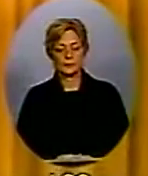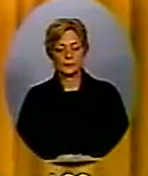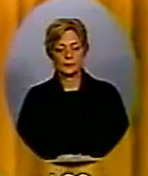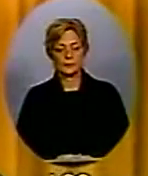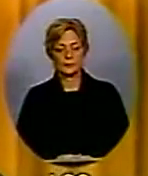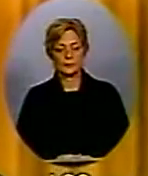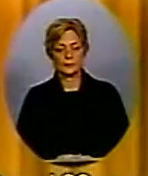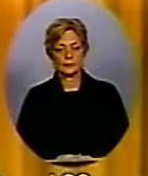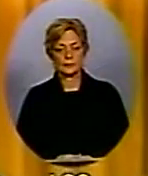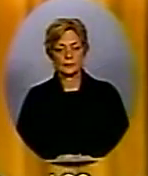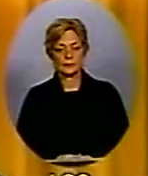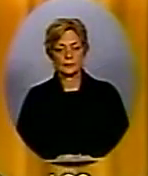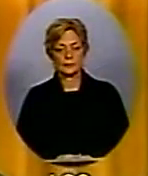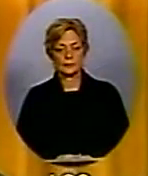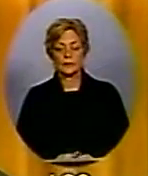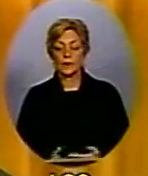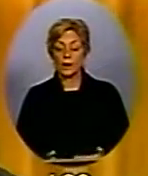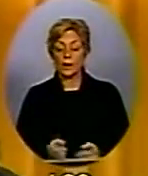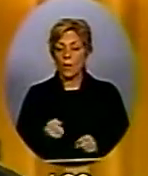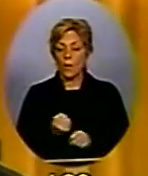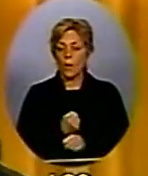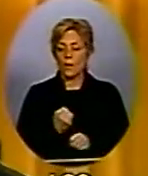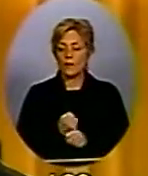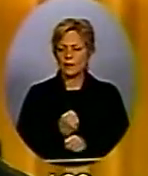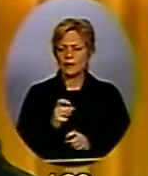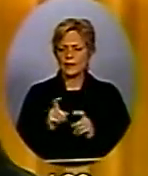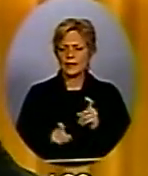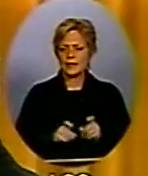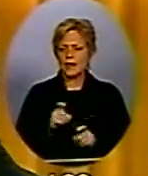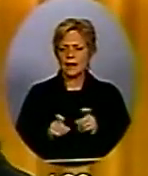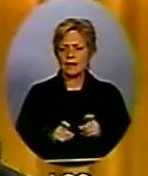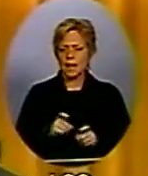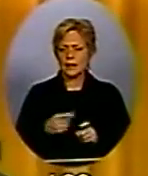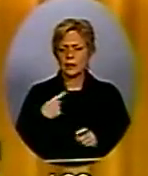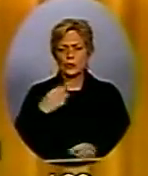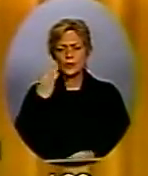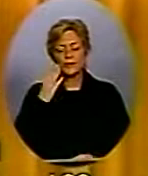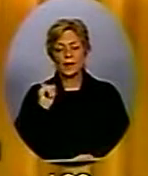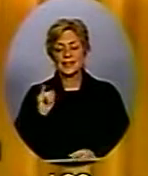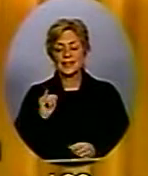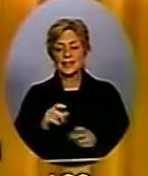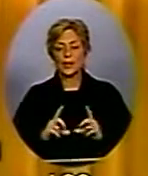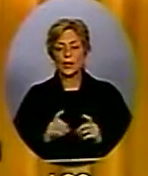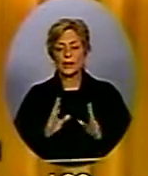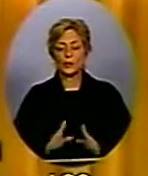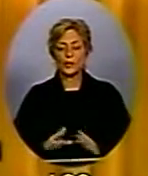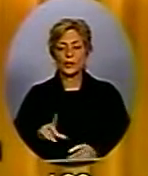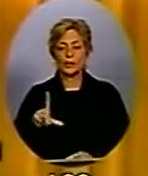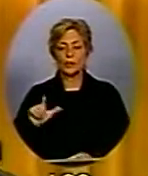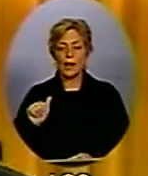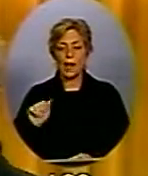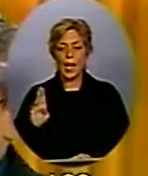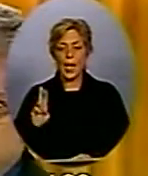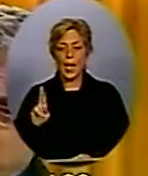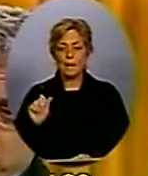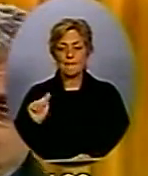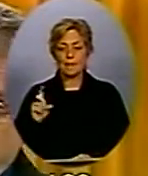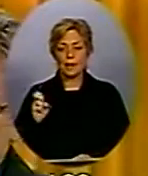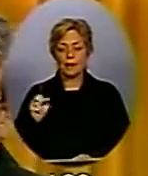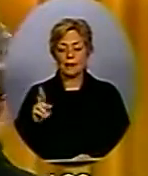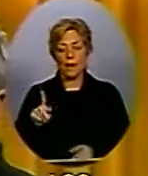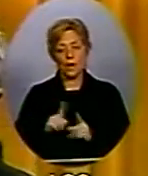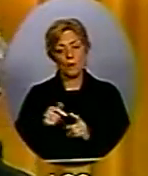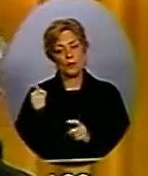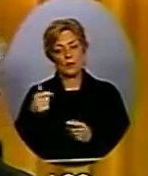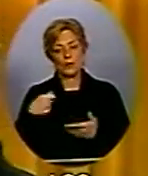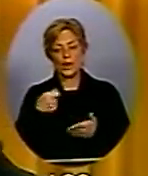Investigating whether the member from Labrador bought himself an election. Today we learn disturbing new questions around donations that were made that